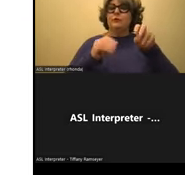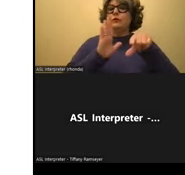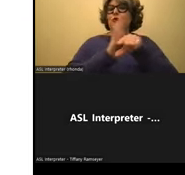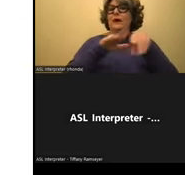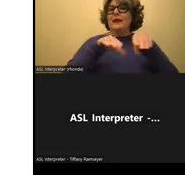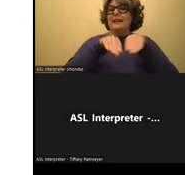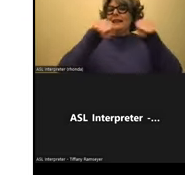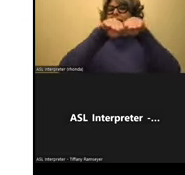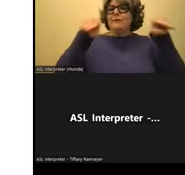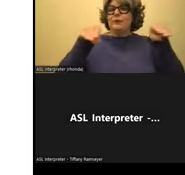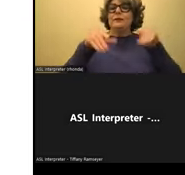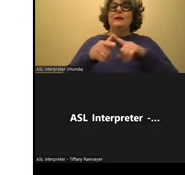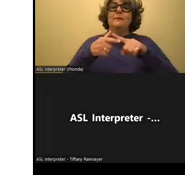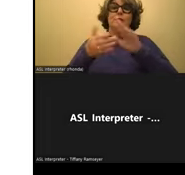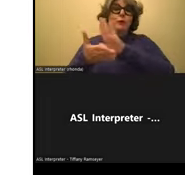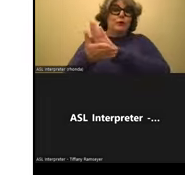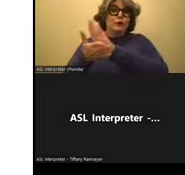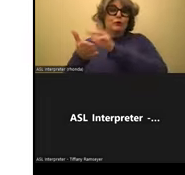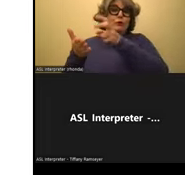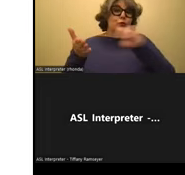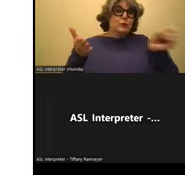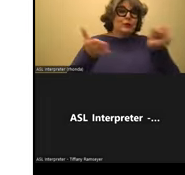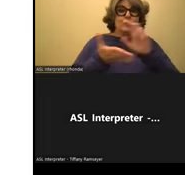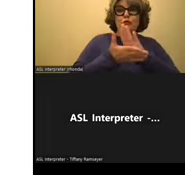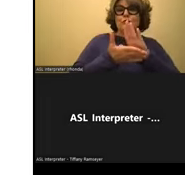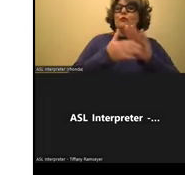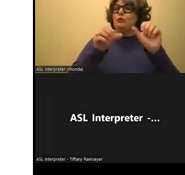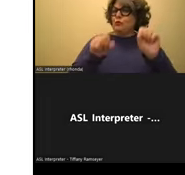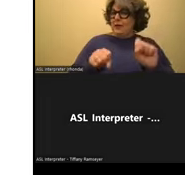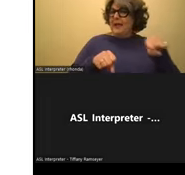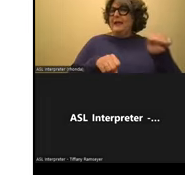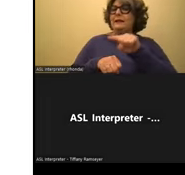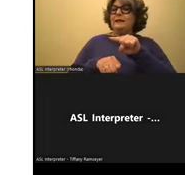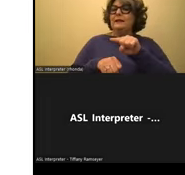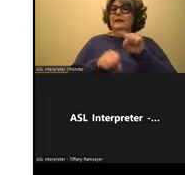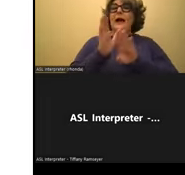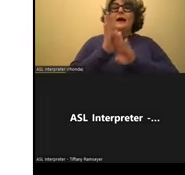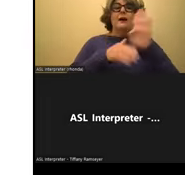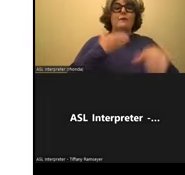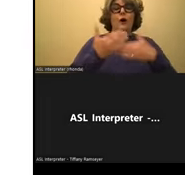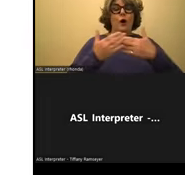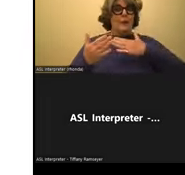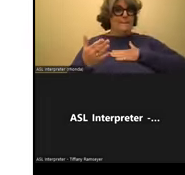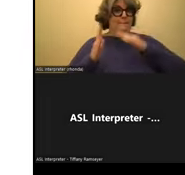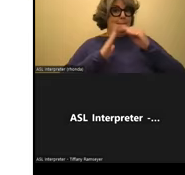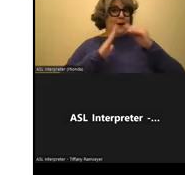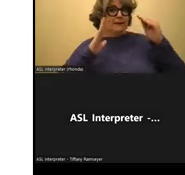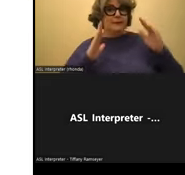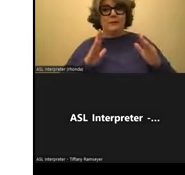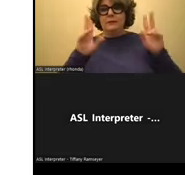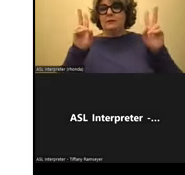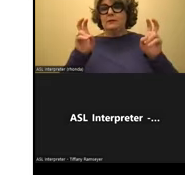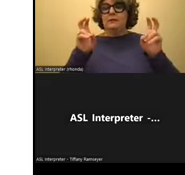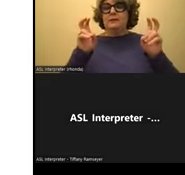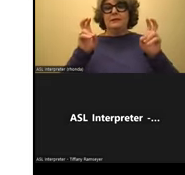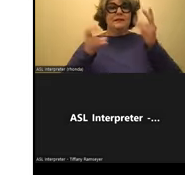And sometimes matriculating between schools, you can I create for all of my students. Here's